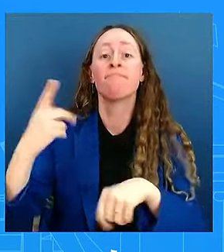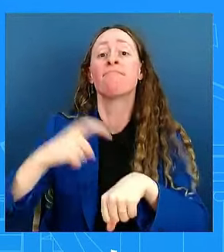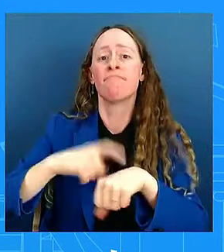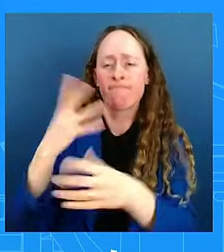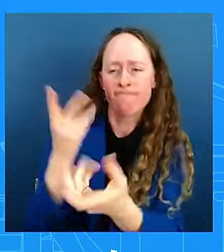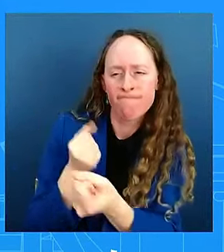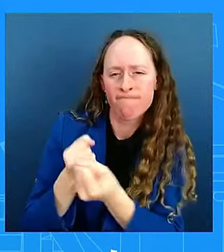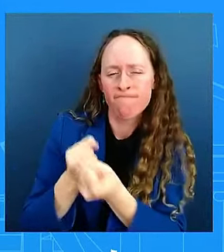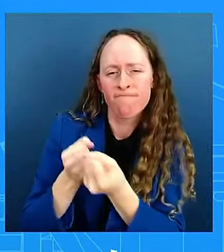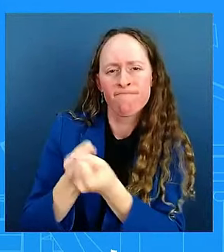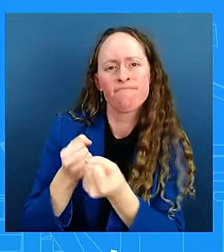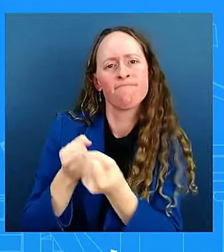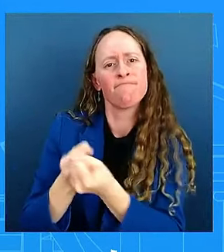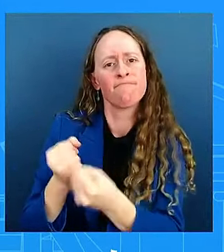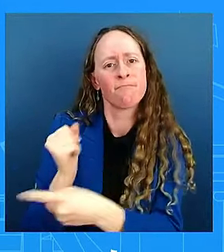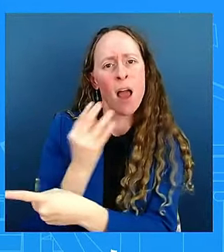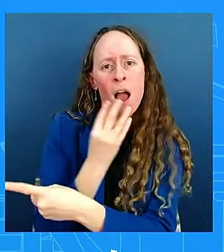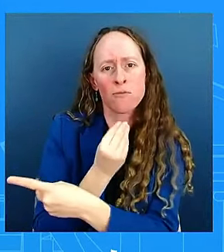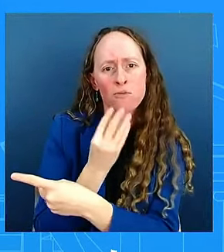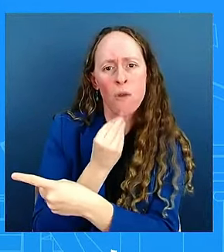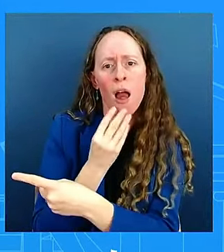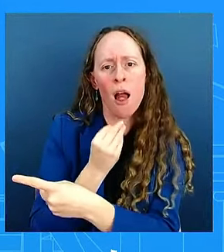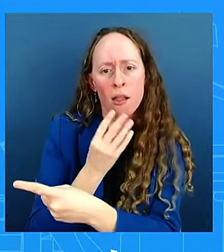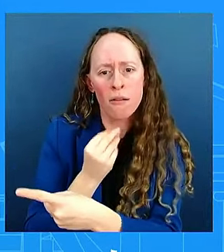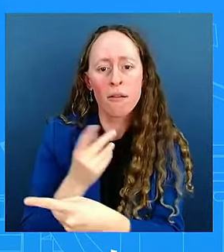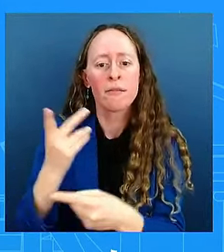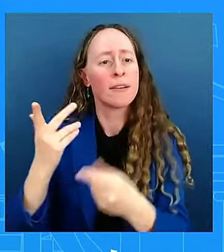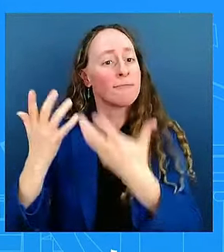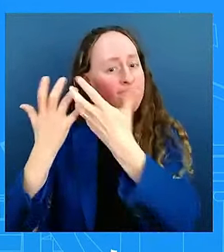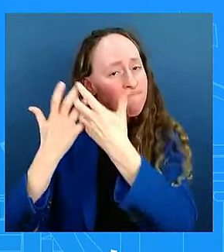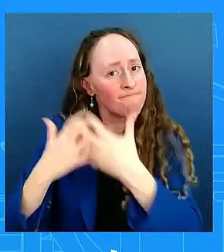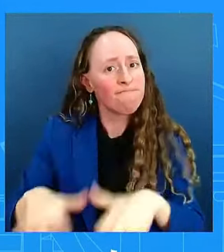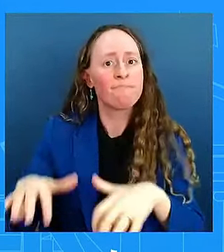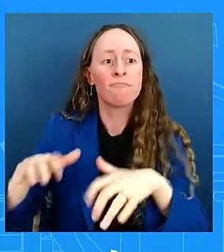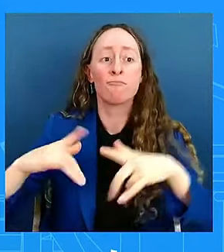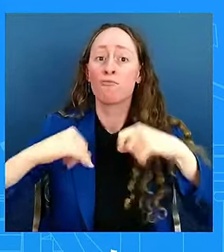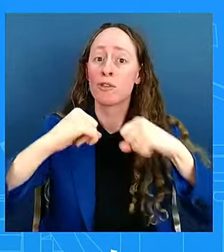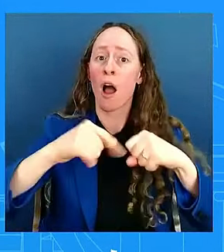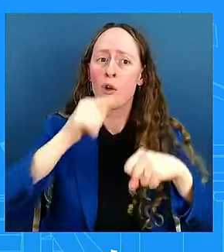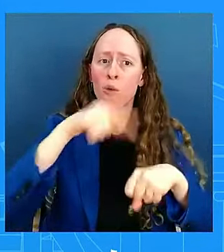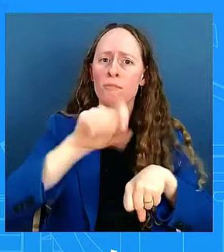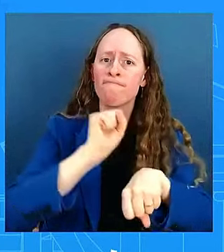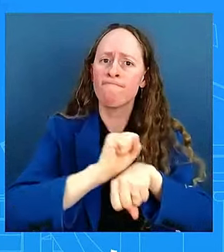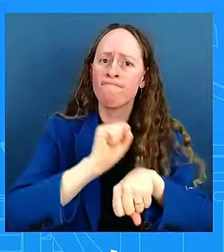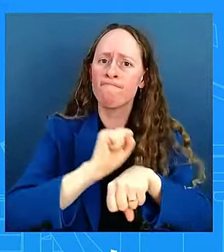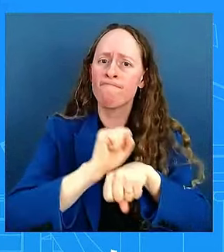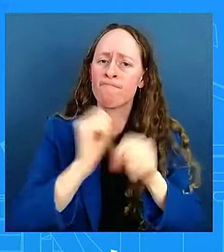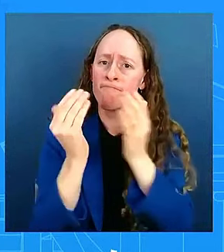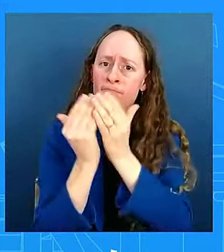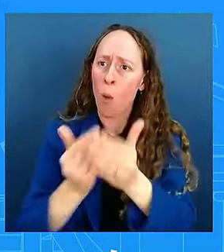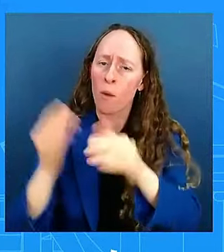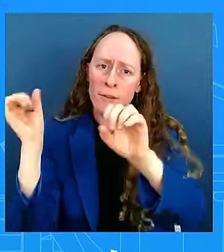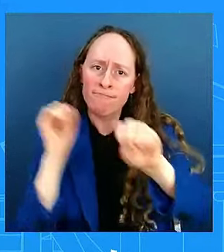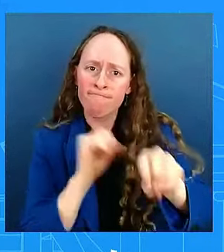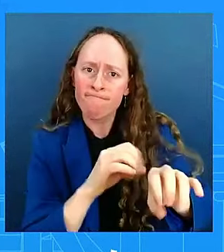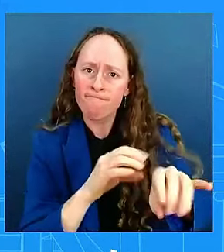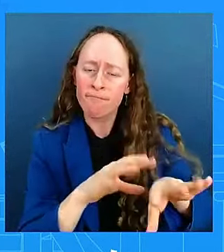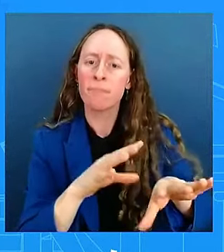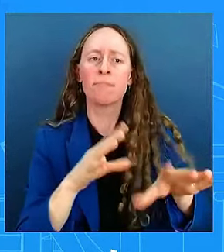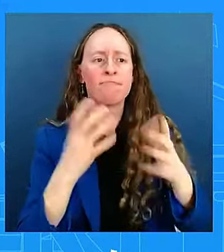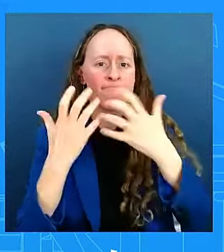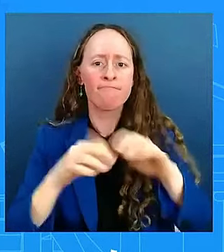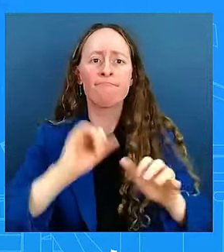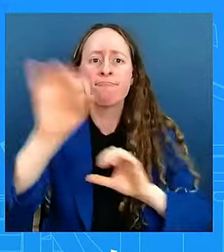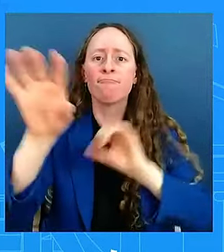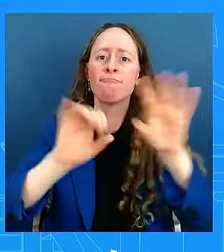supplies, stand up for good-paying union jobs, and get resources to people impacted by the storm in North Carolina and